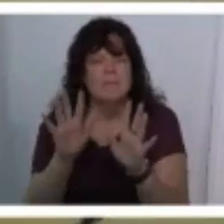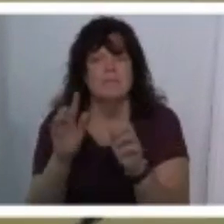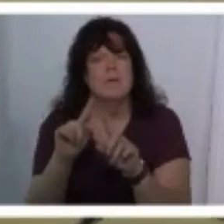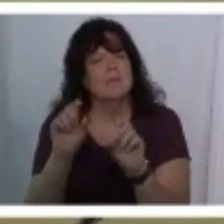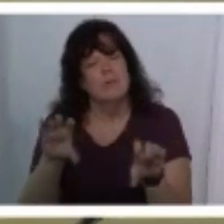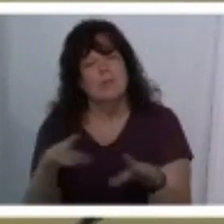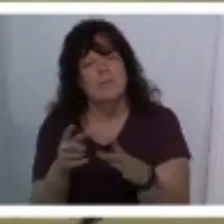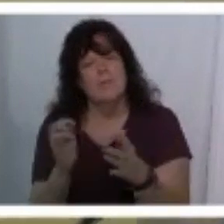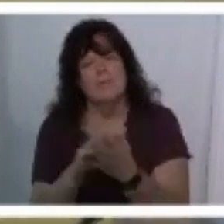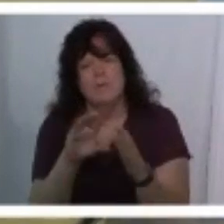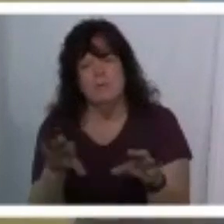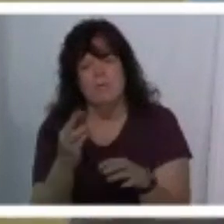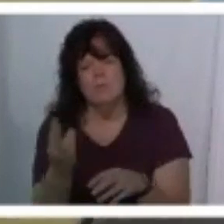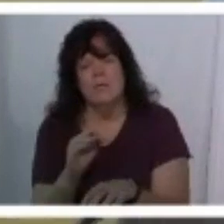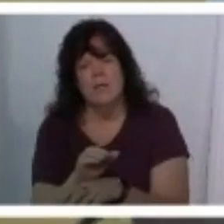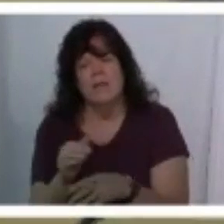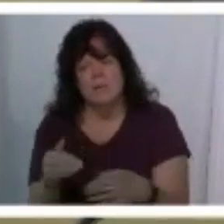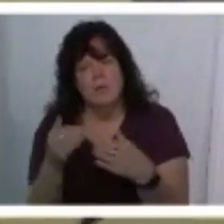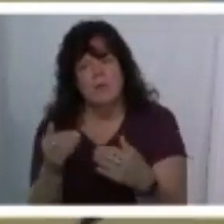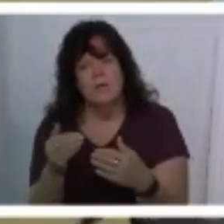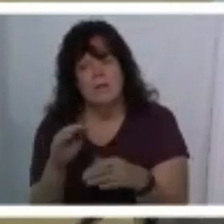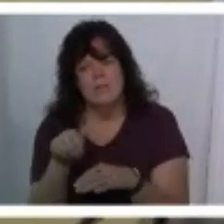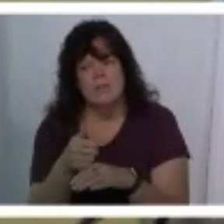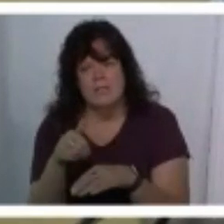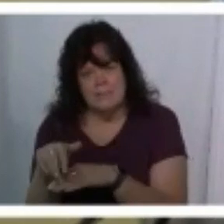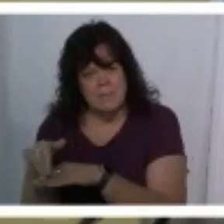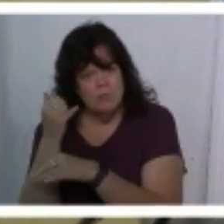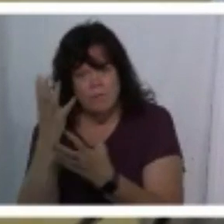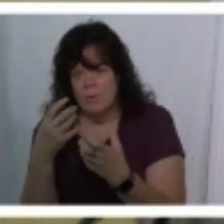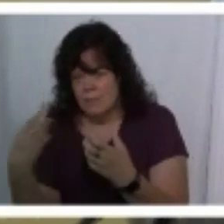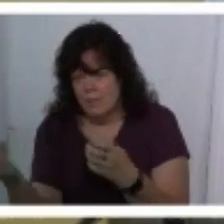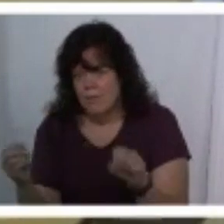we do something that we do on wednesday nights i'm going to go ahead and officially dismiss you